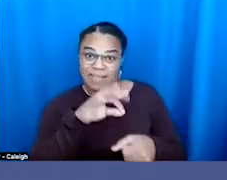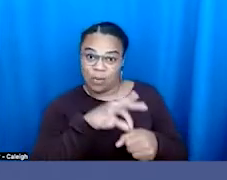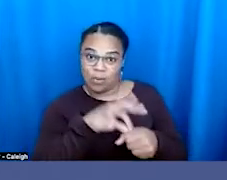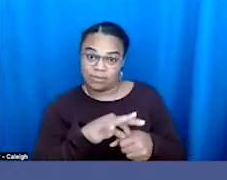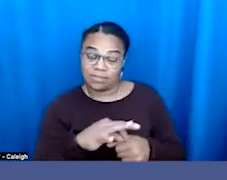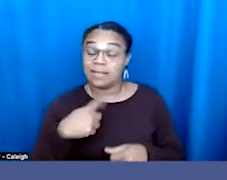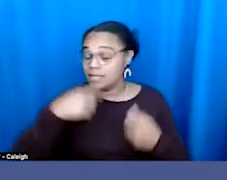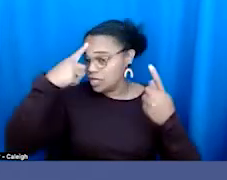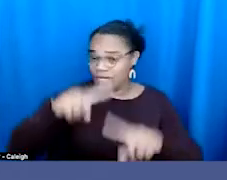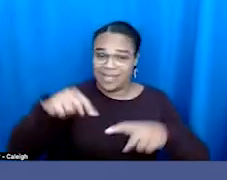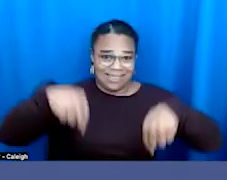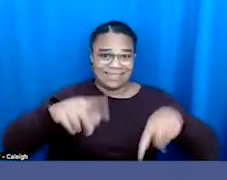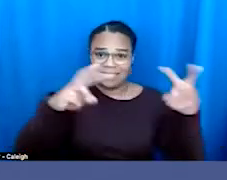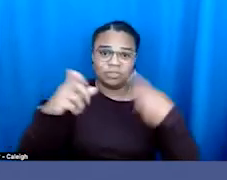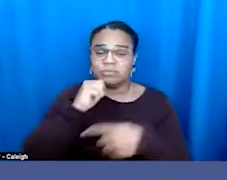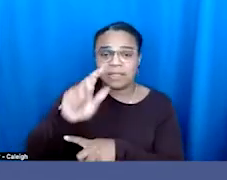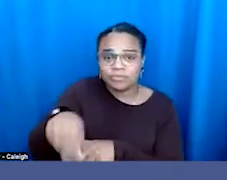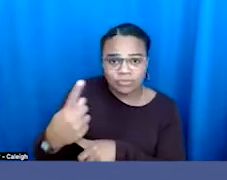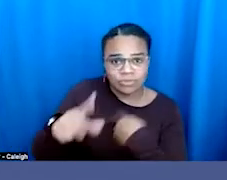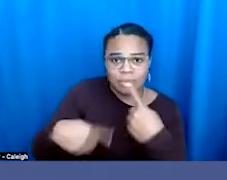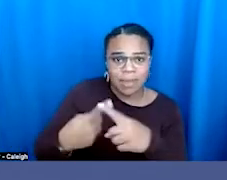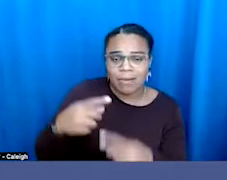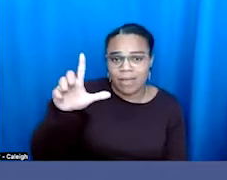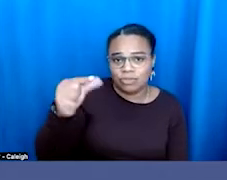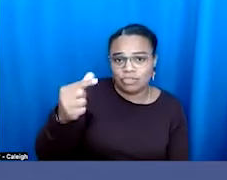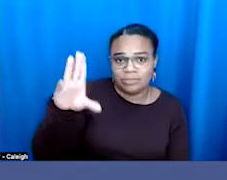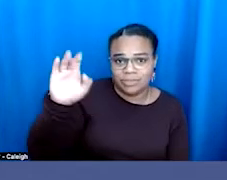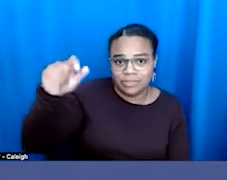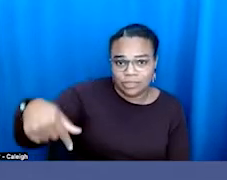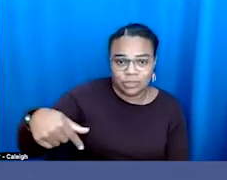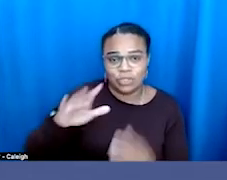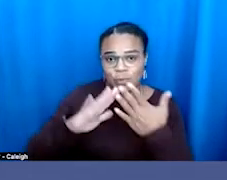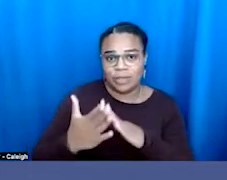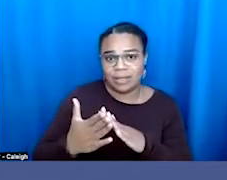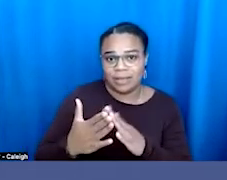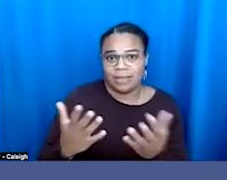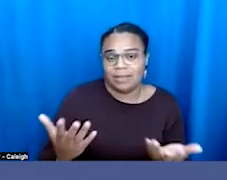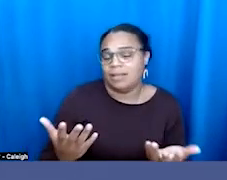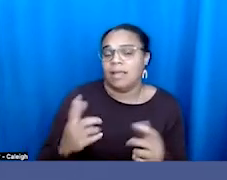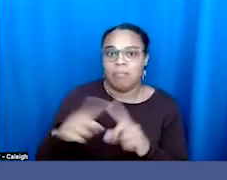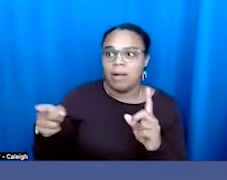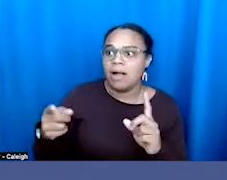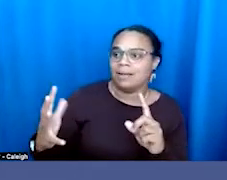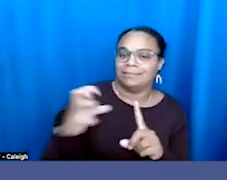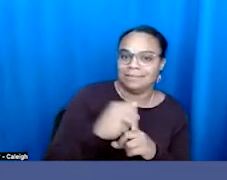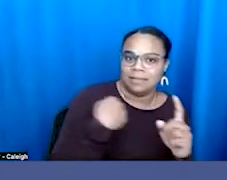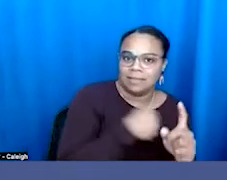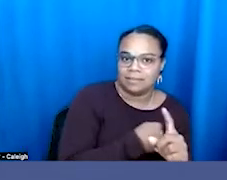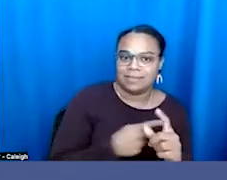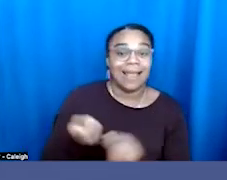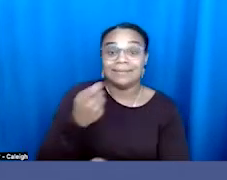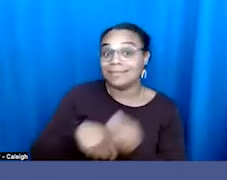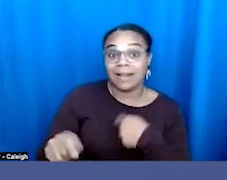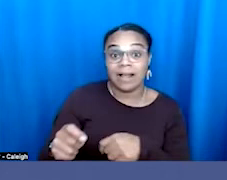not about the LGBTQ community, we are convenient scapegoats. So rather than fixing the gap that's been left